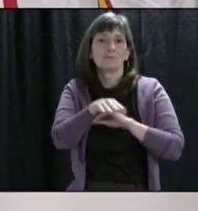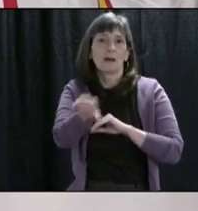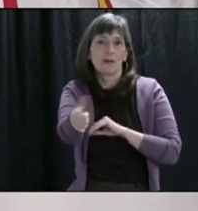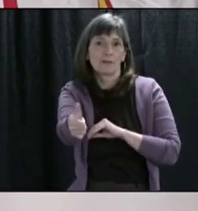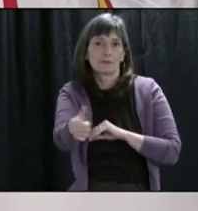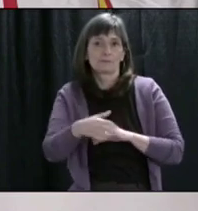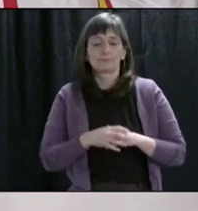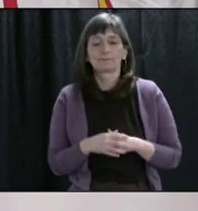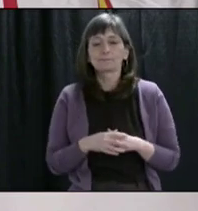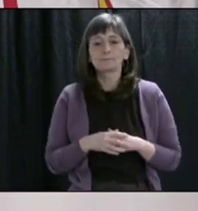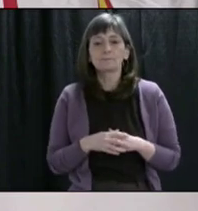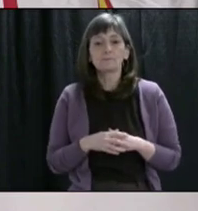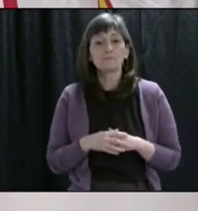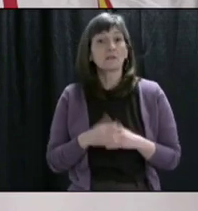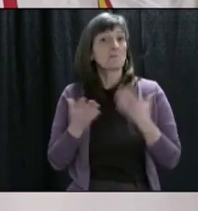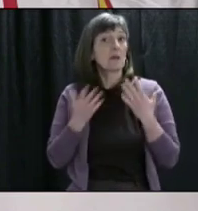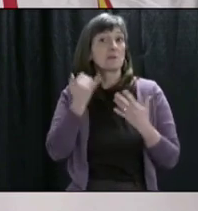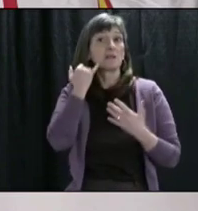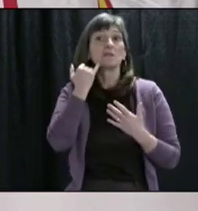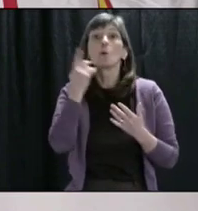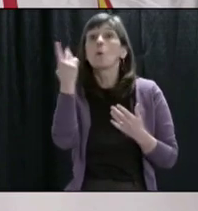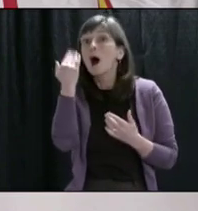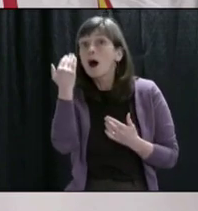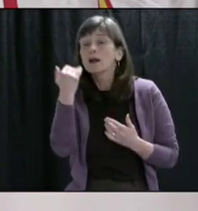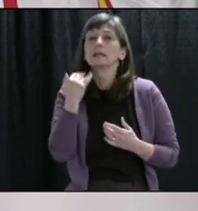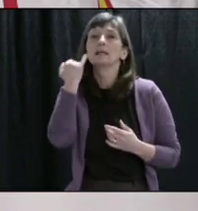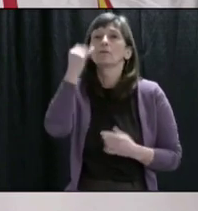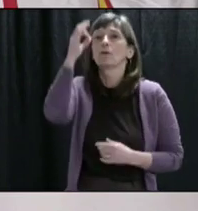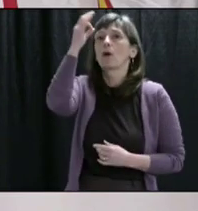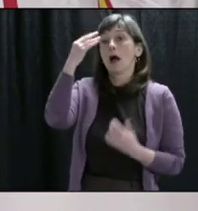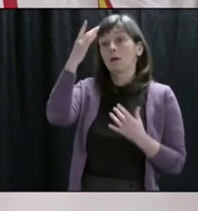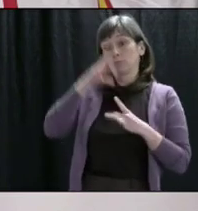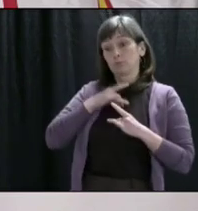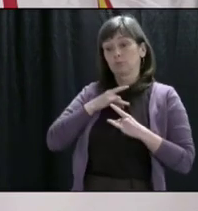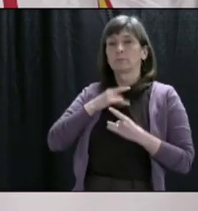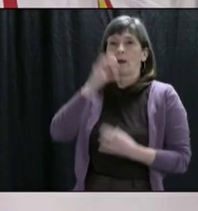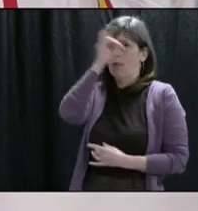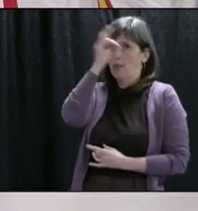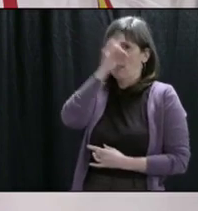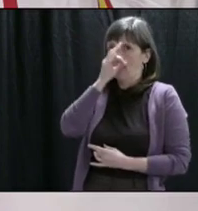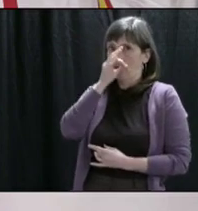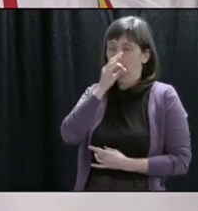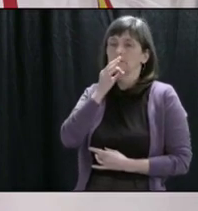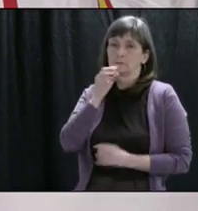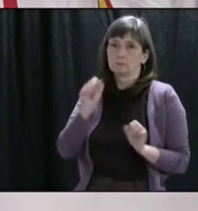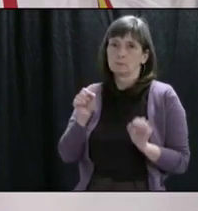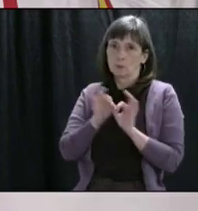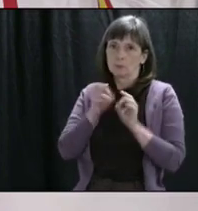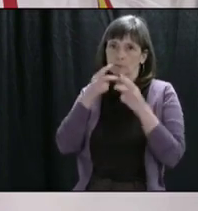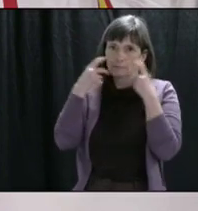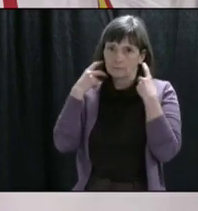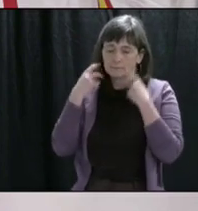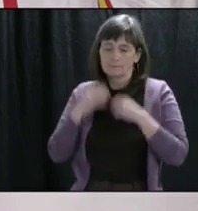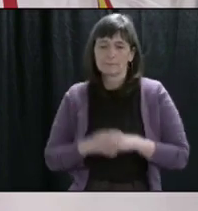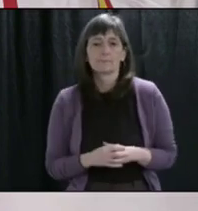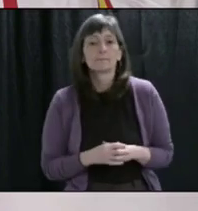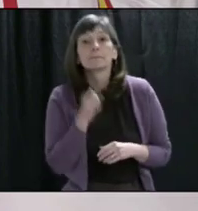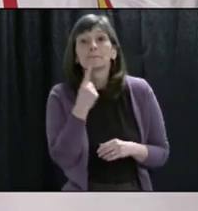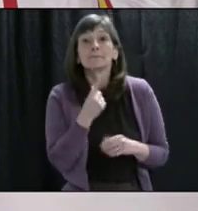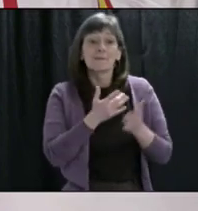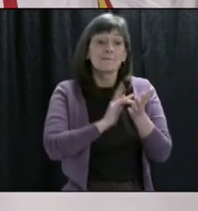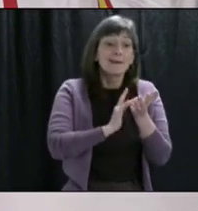important if you may unknowingly have the virus. I can tell you for certain that there is no drug or vaccine